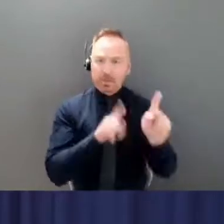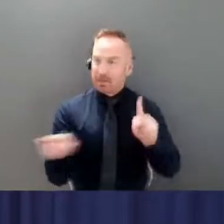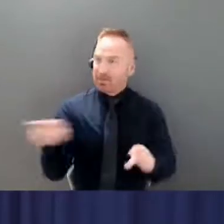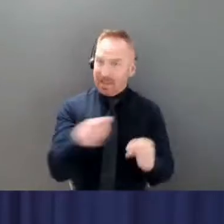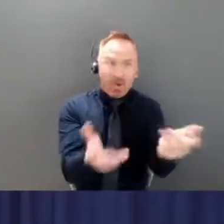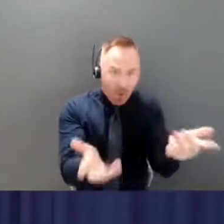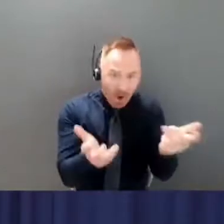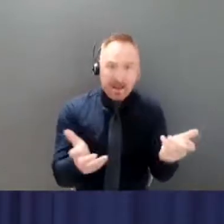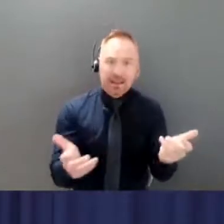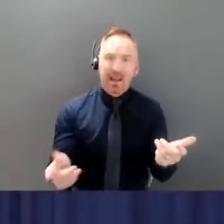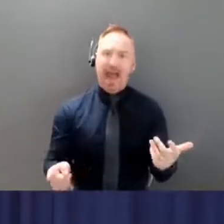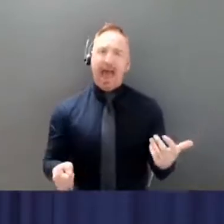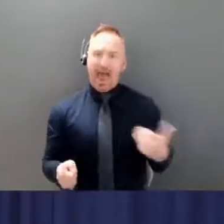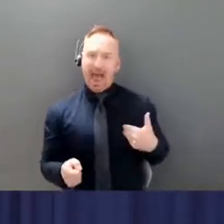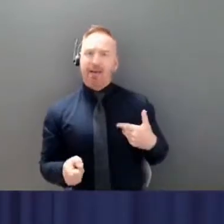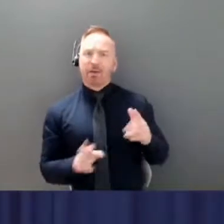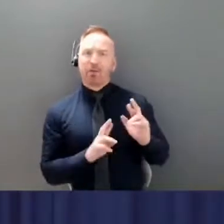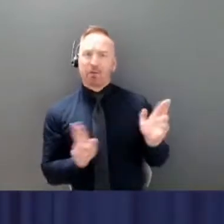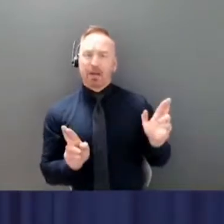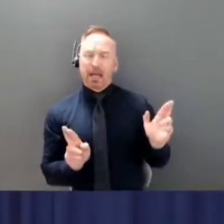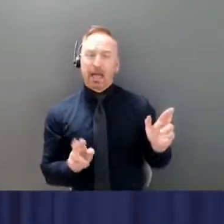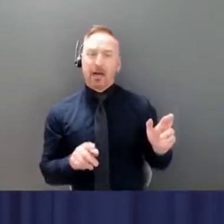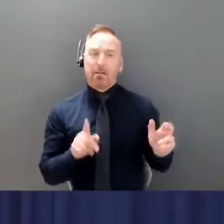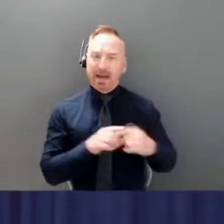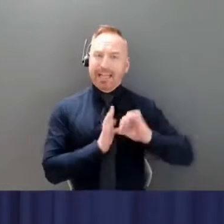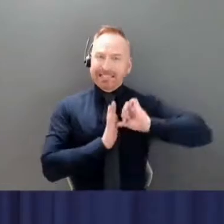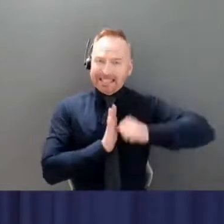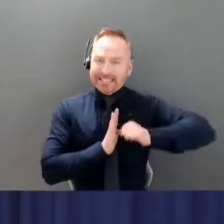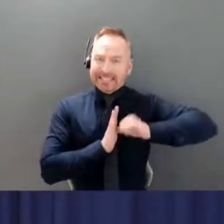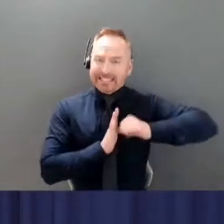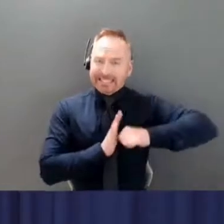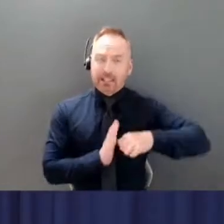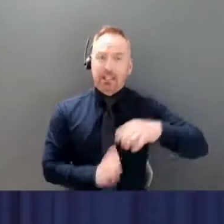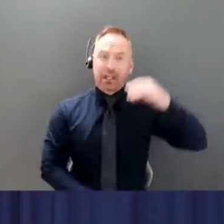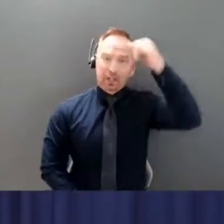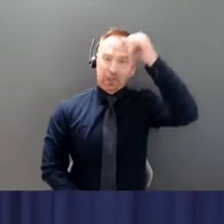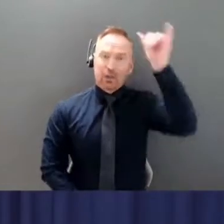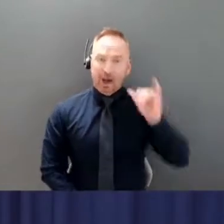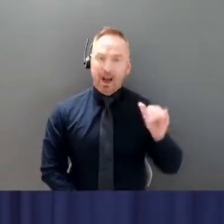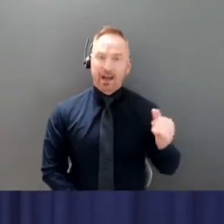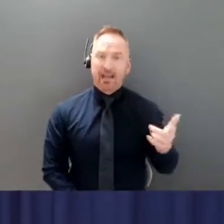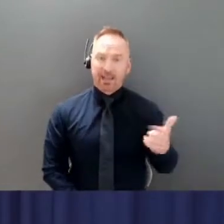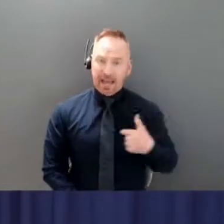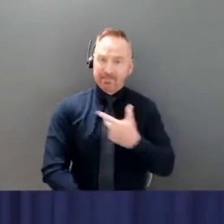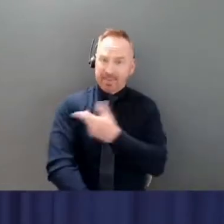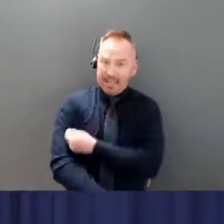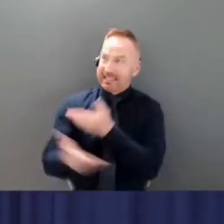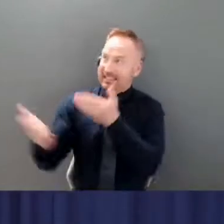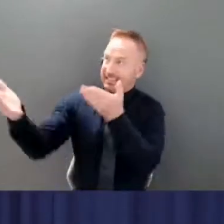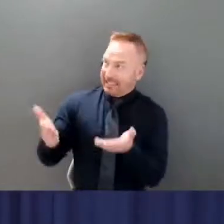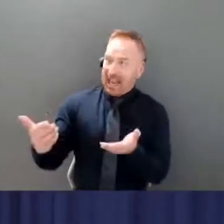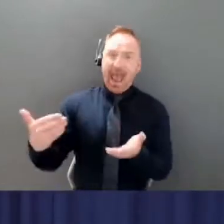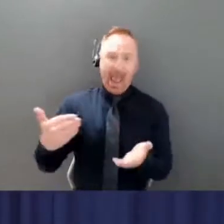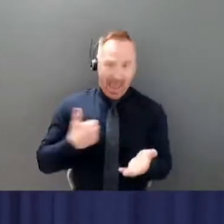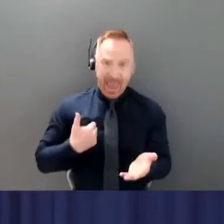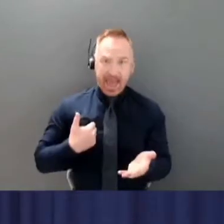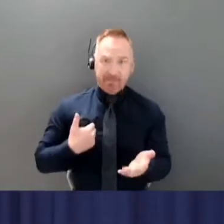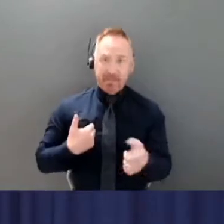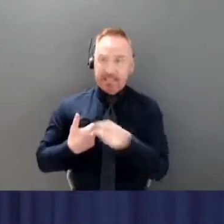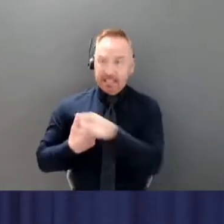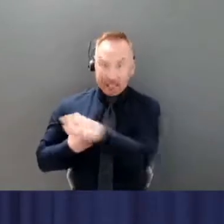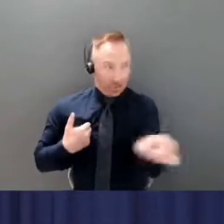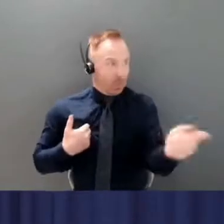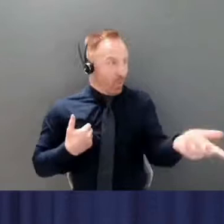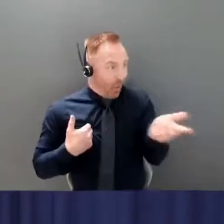it's important to emphasize that we have enough vaccines here in the territory for everyone that wants to get vaccinated. This